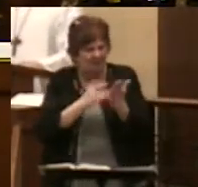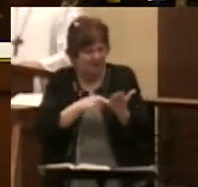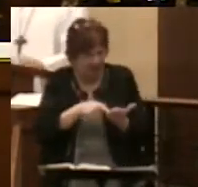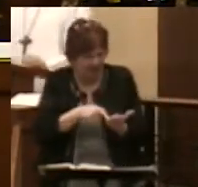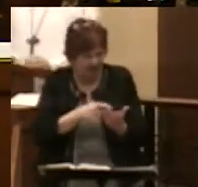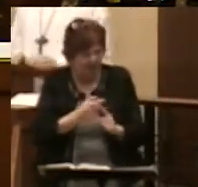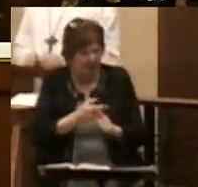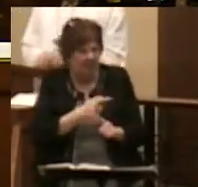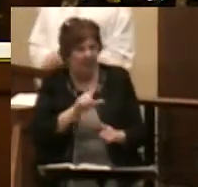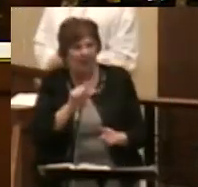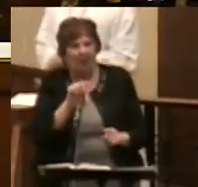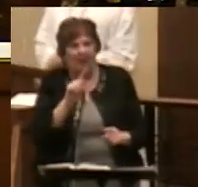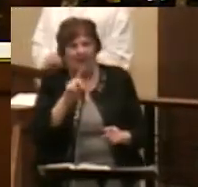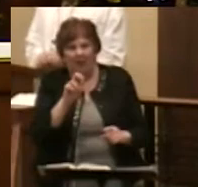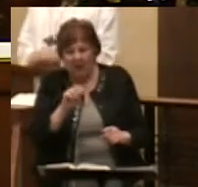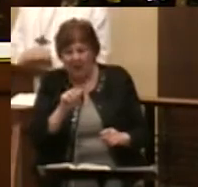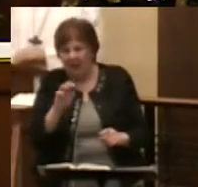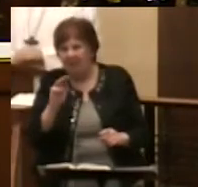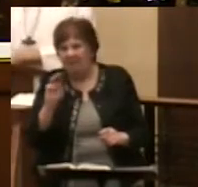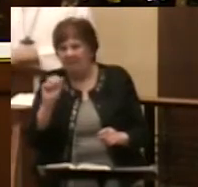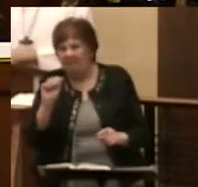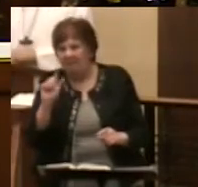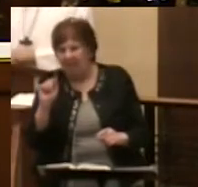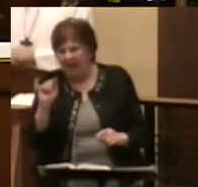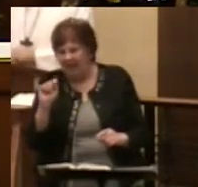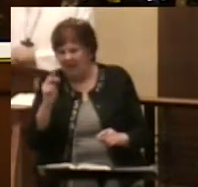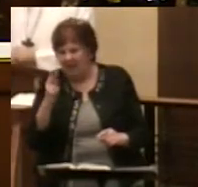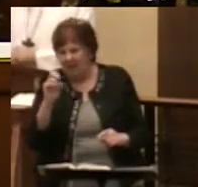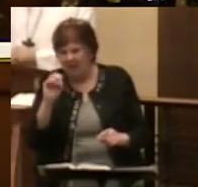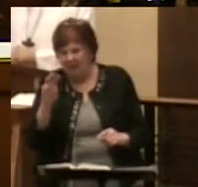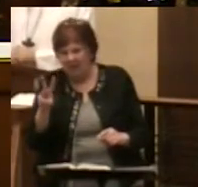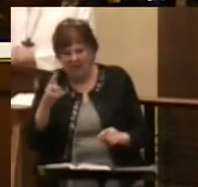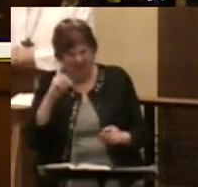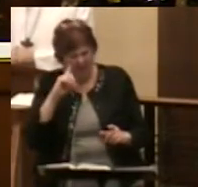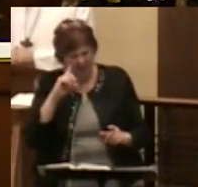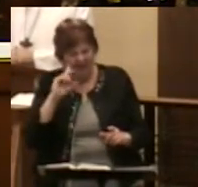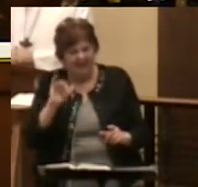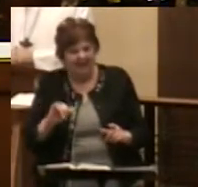from Luke and from Matthew, this story of Jesus' baptisms a few times.